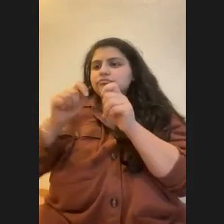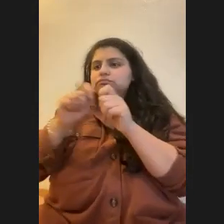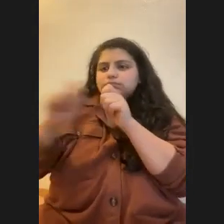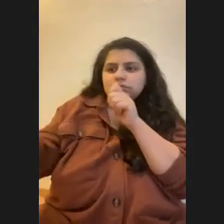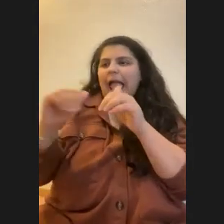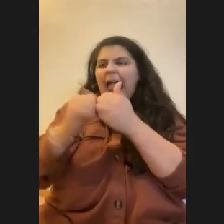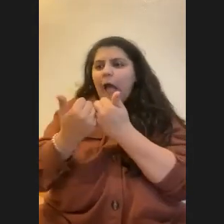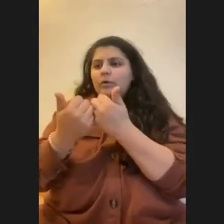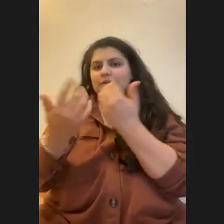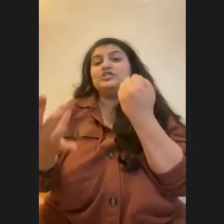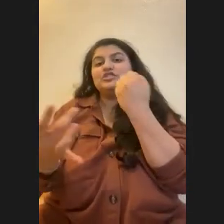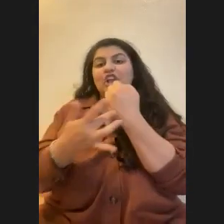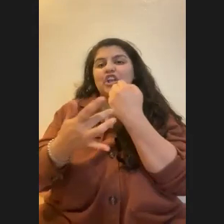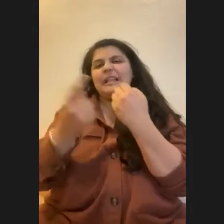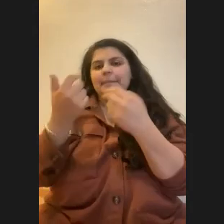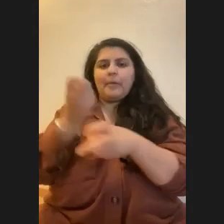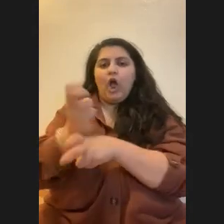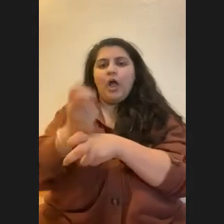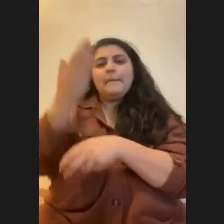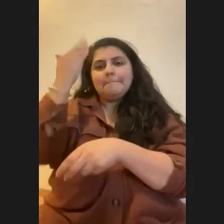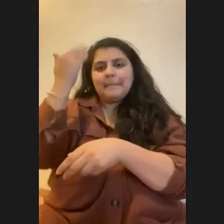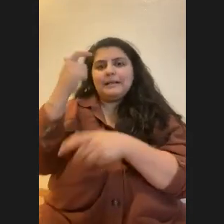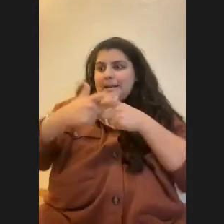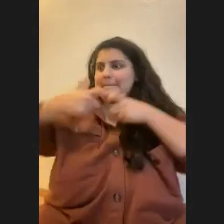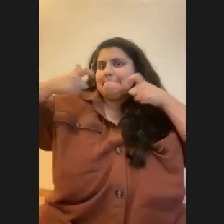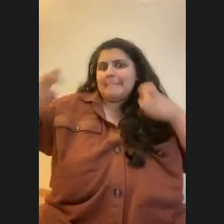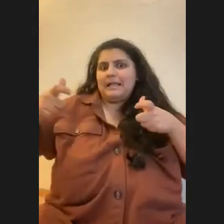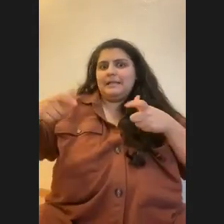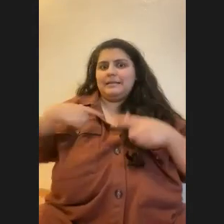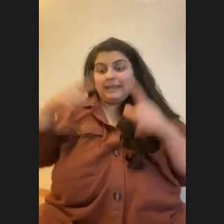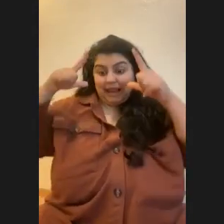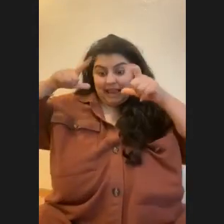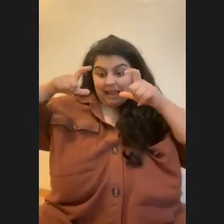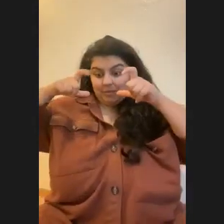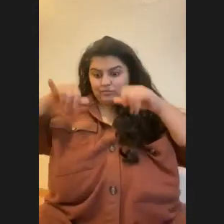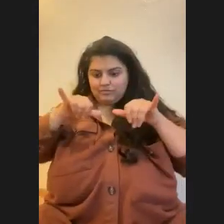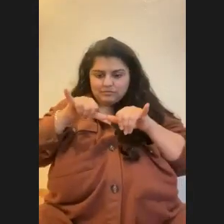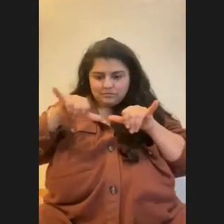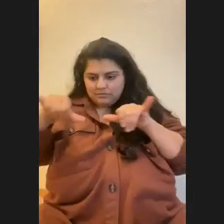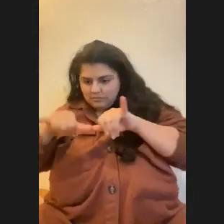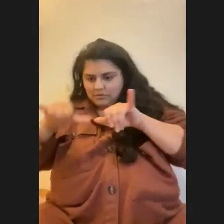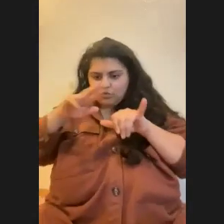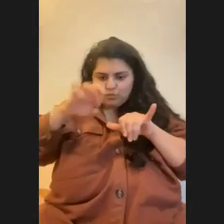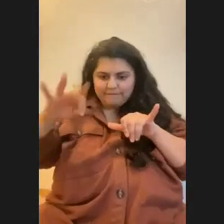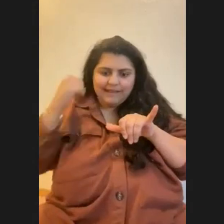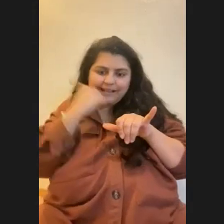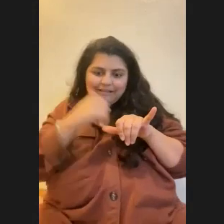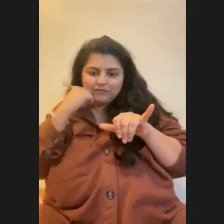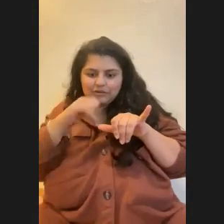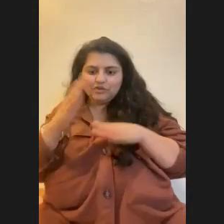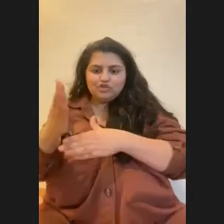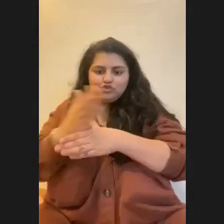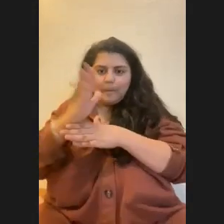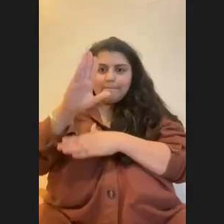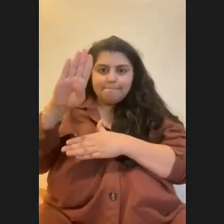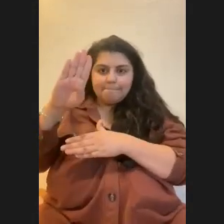hard. Reefs are really big. And so beyond pulling a camera and scaling large areas of reefs every day during bleaching events, it's